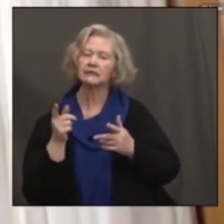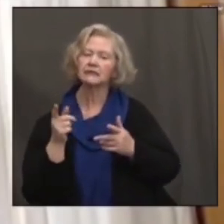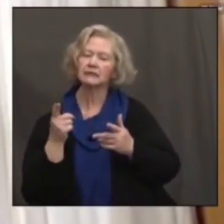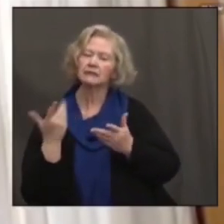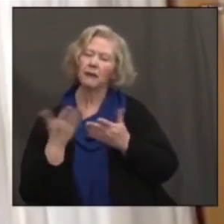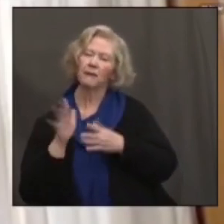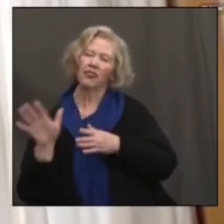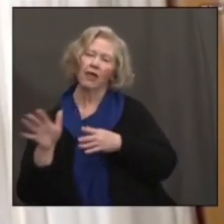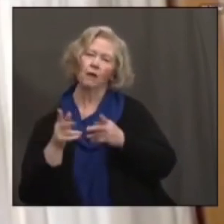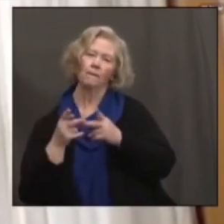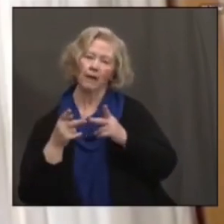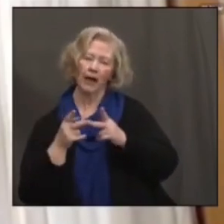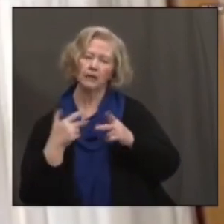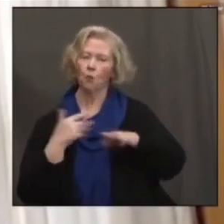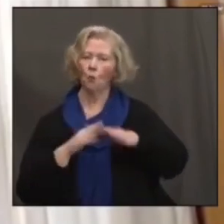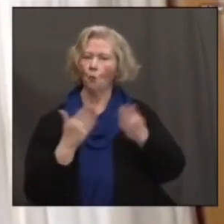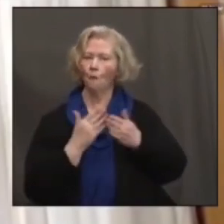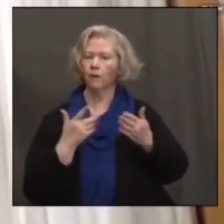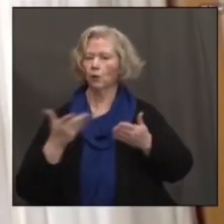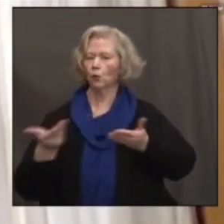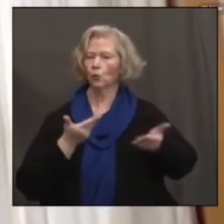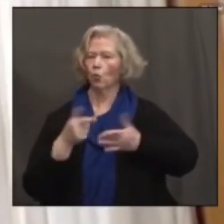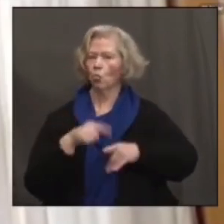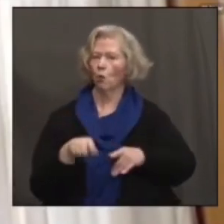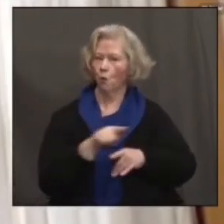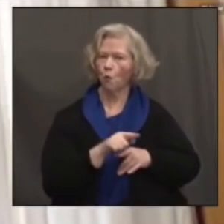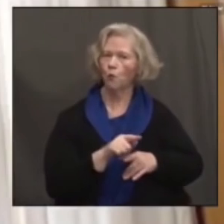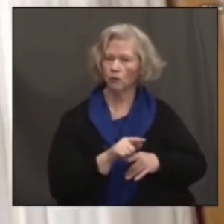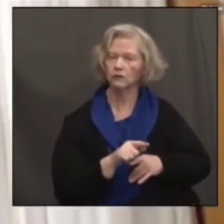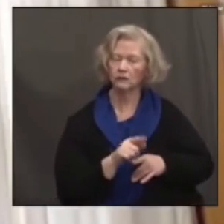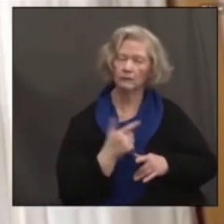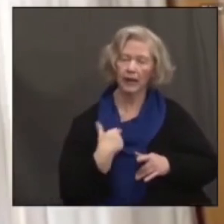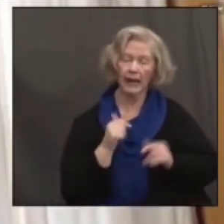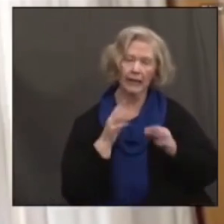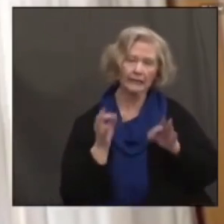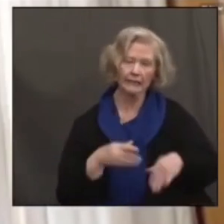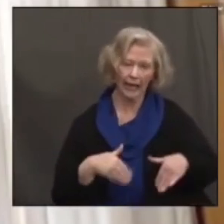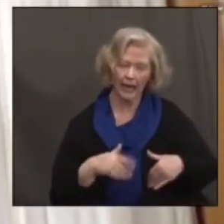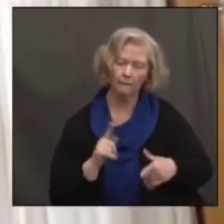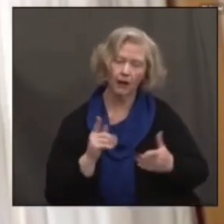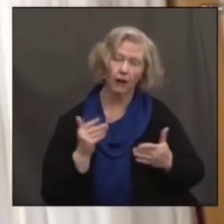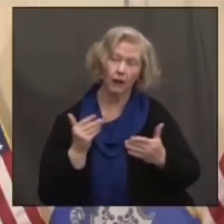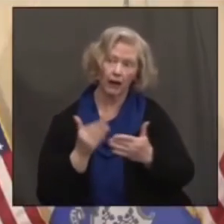facilities around the state. So we'll have more information on both of those topics as we get closer to April 5th.